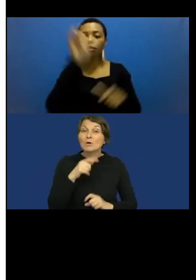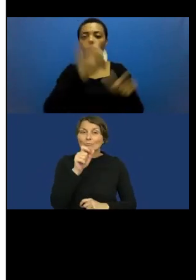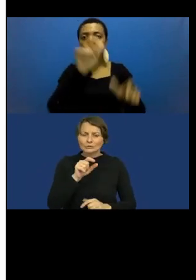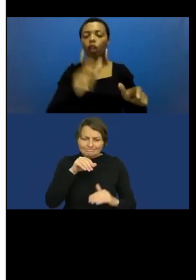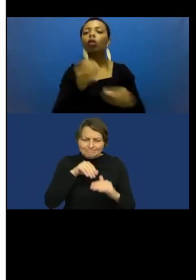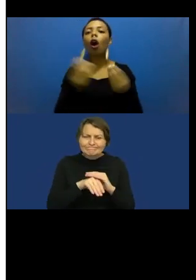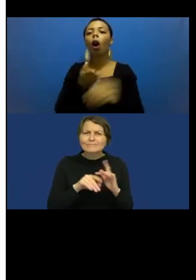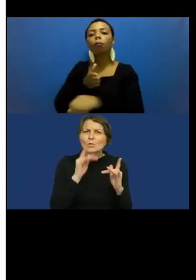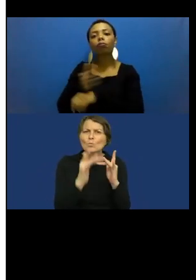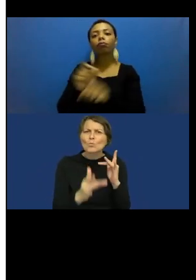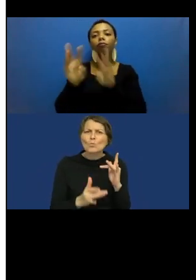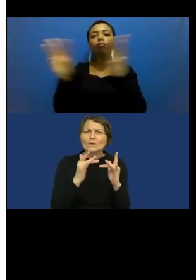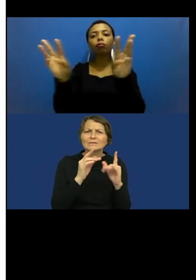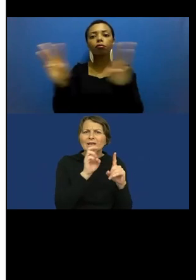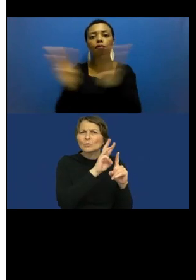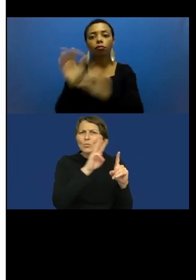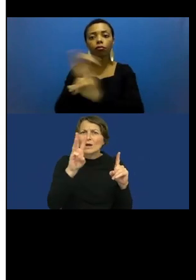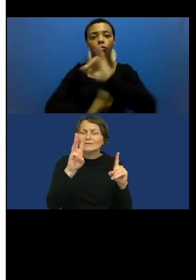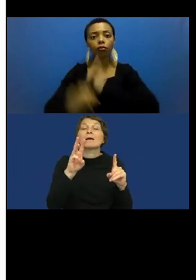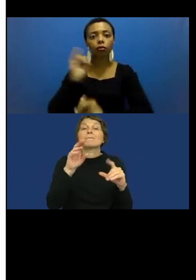and they used their data without consent.